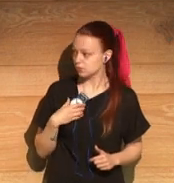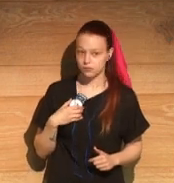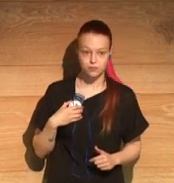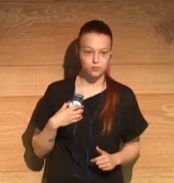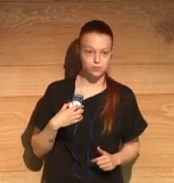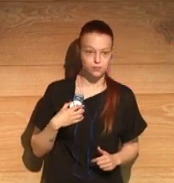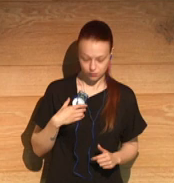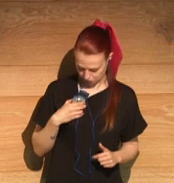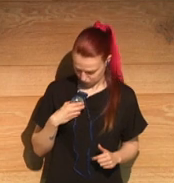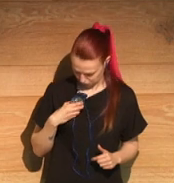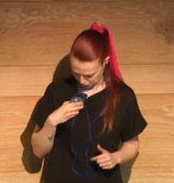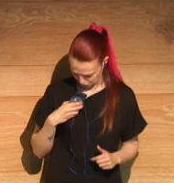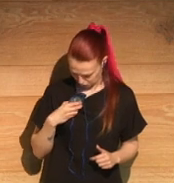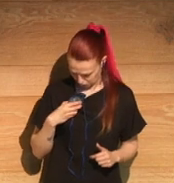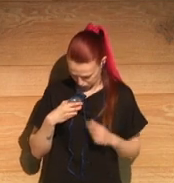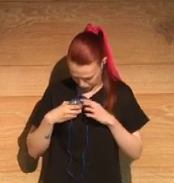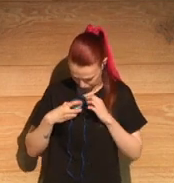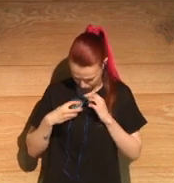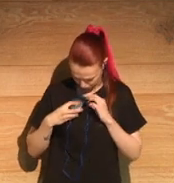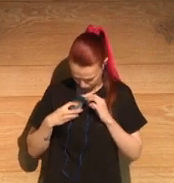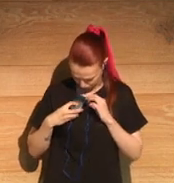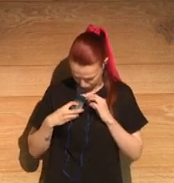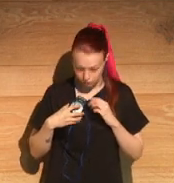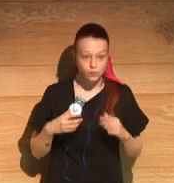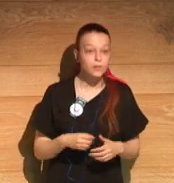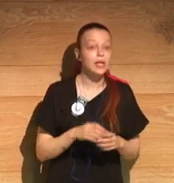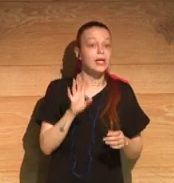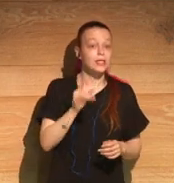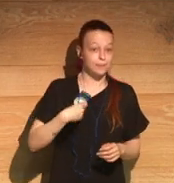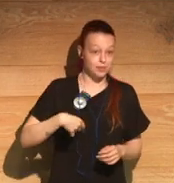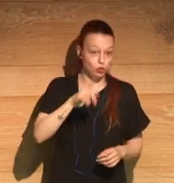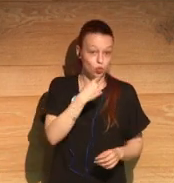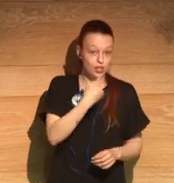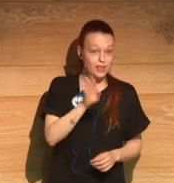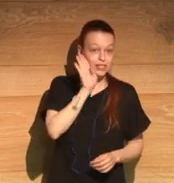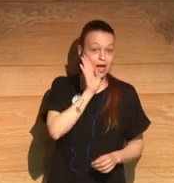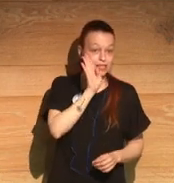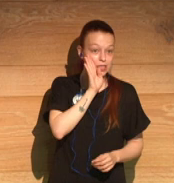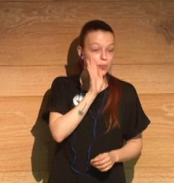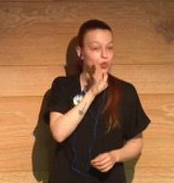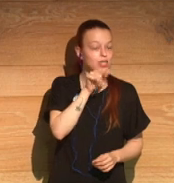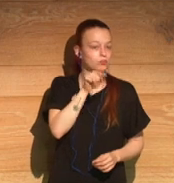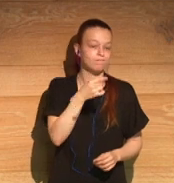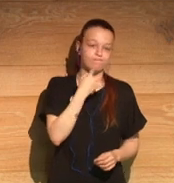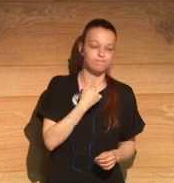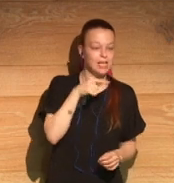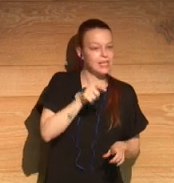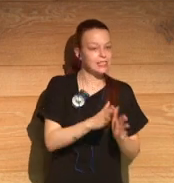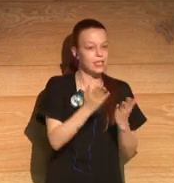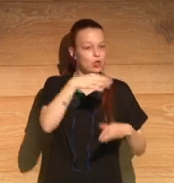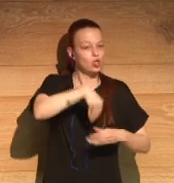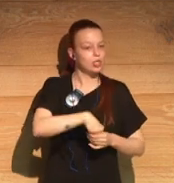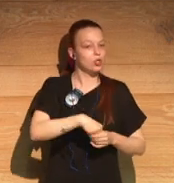moment of brutality and there's no lightheartedness at the start. And it's it's just different moments in his life.